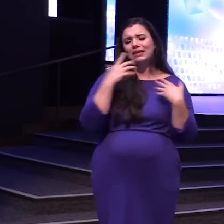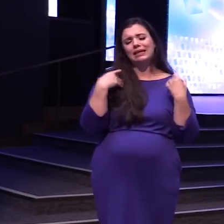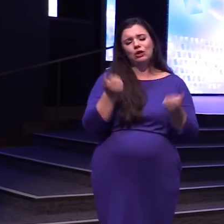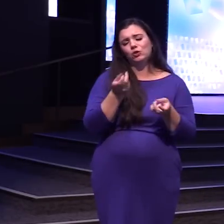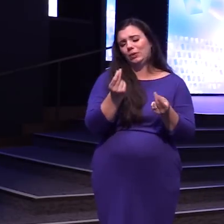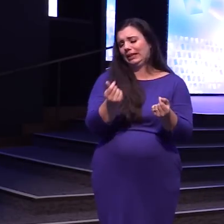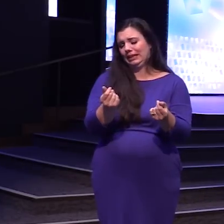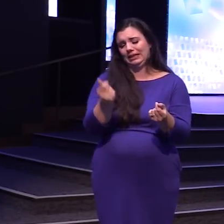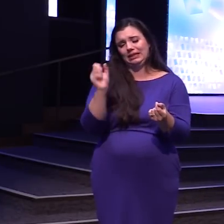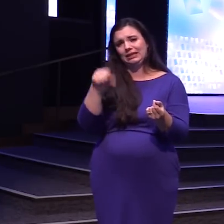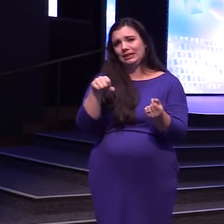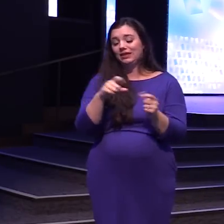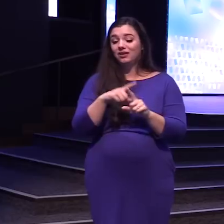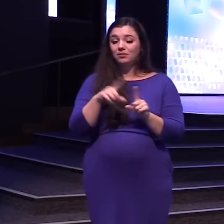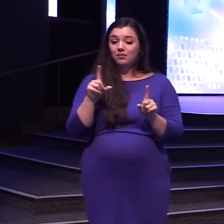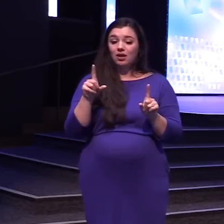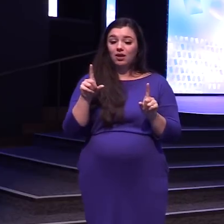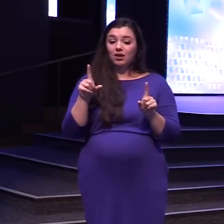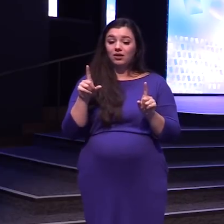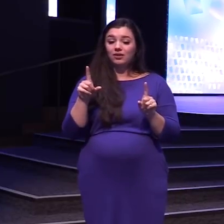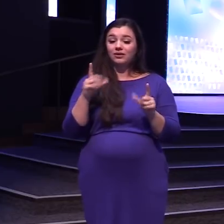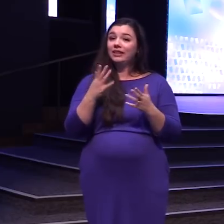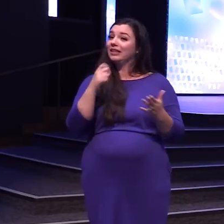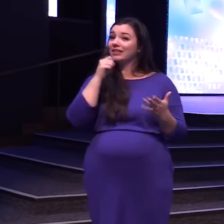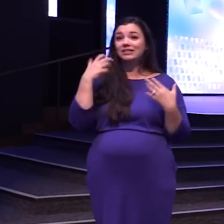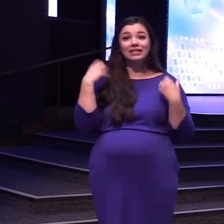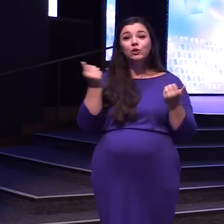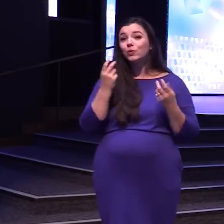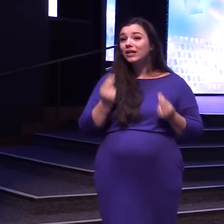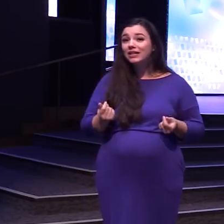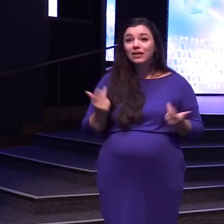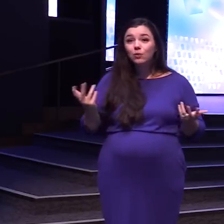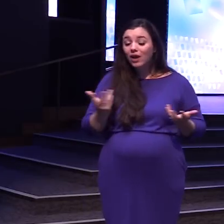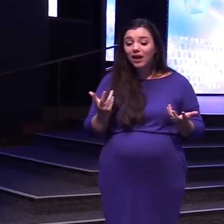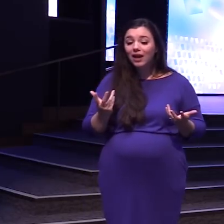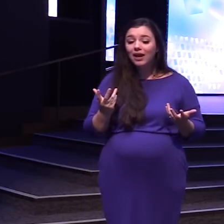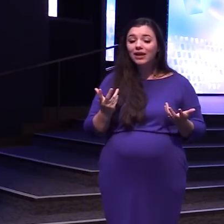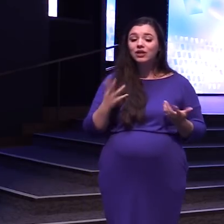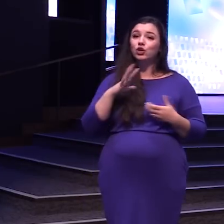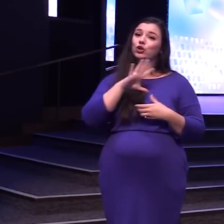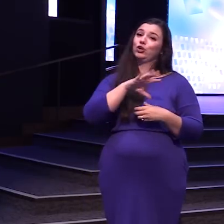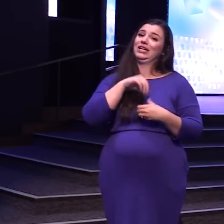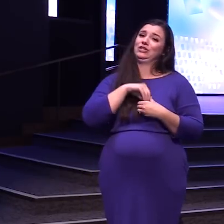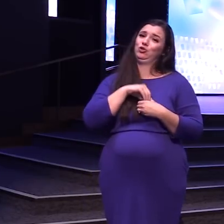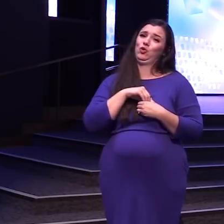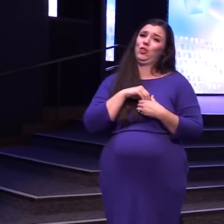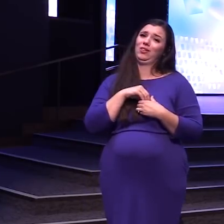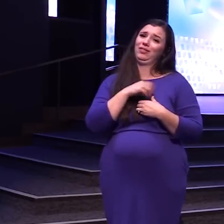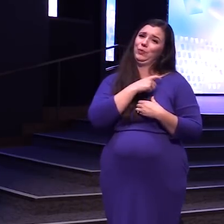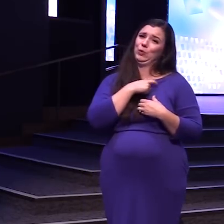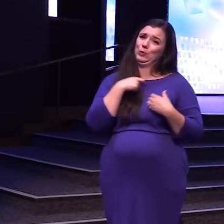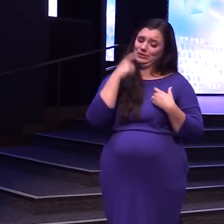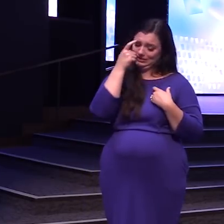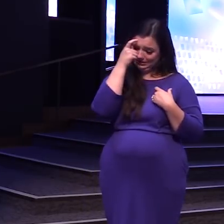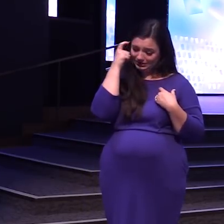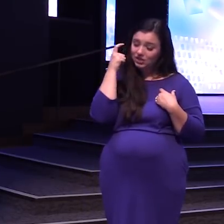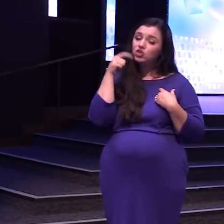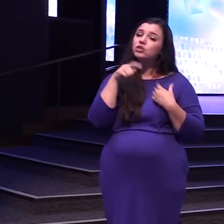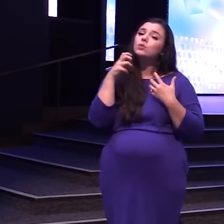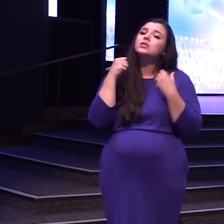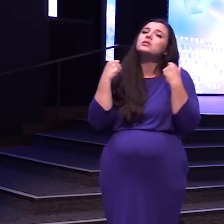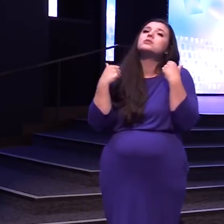quickly The thing that Did not heal so quickly Were like Her internal wounds She was